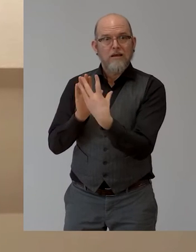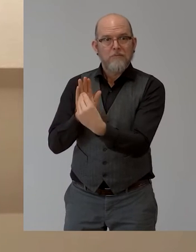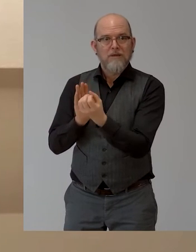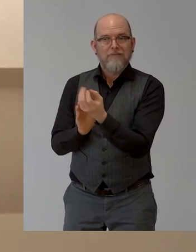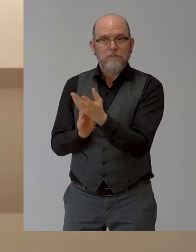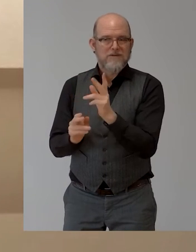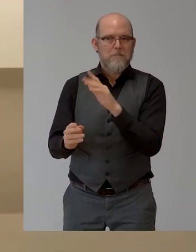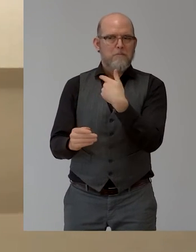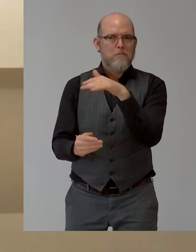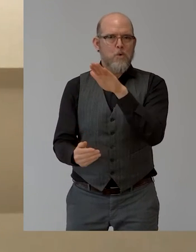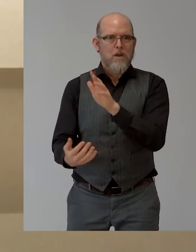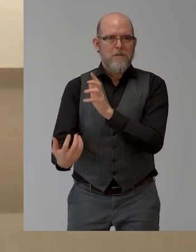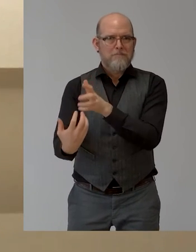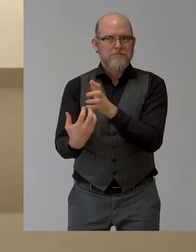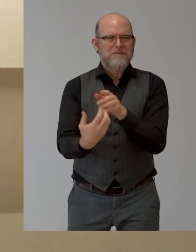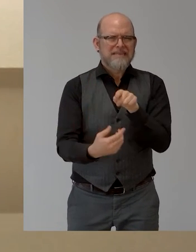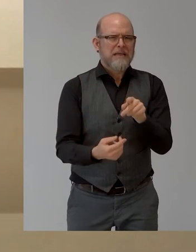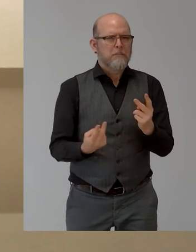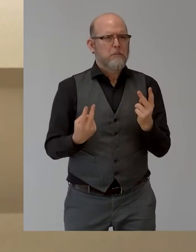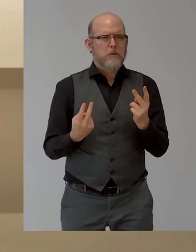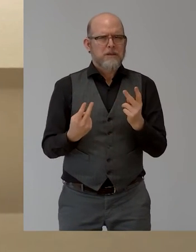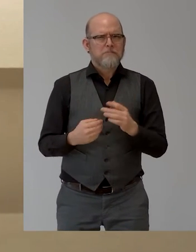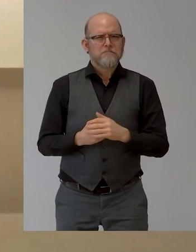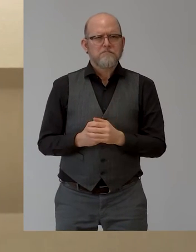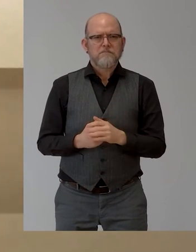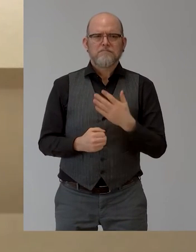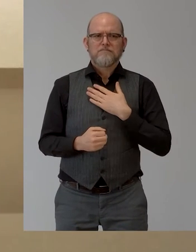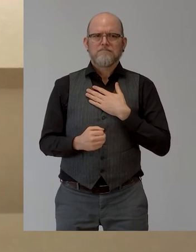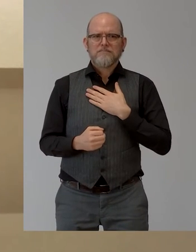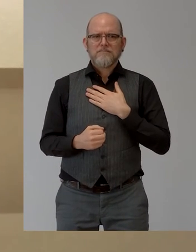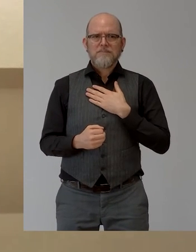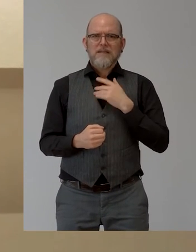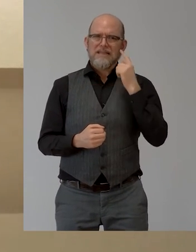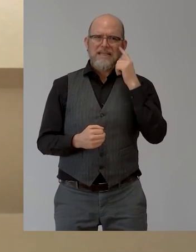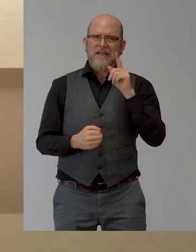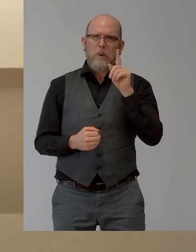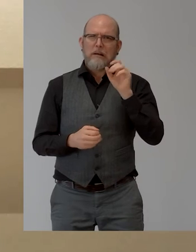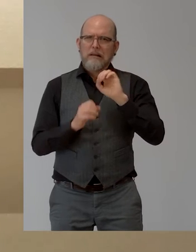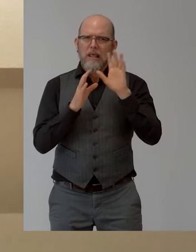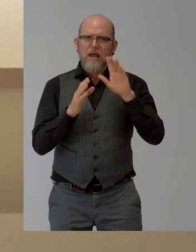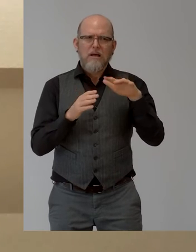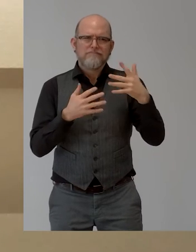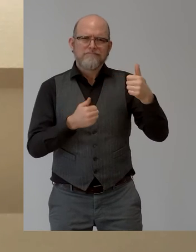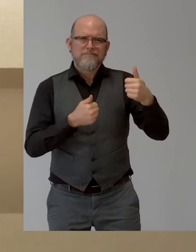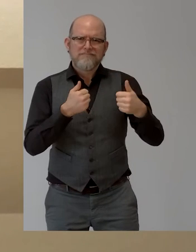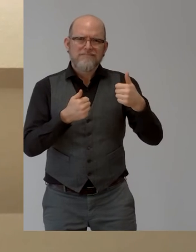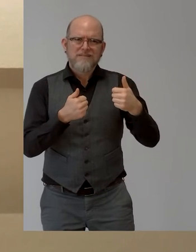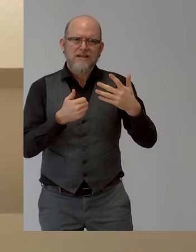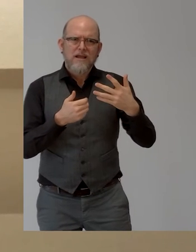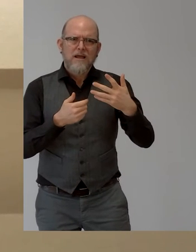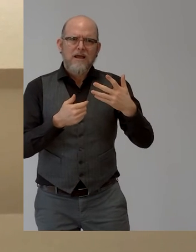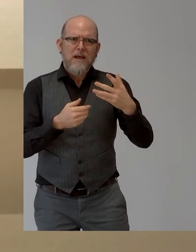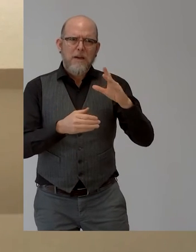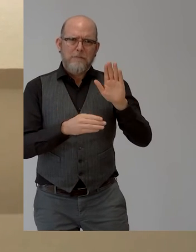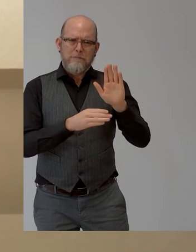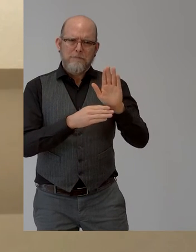very important. And I have to say that from the pitch, I have not yet fully understood whether there's also a business model behind it, they could scale it up,